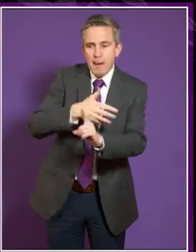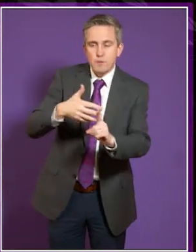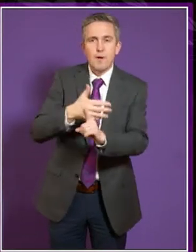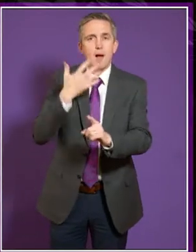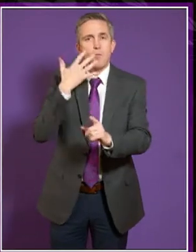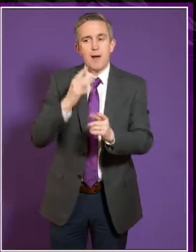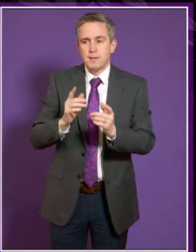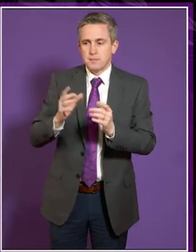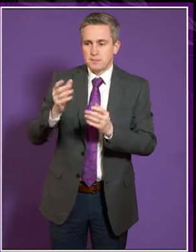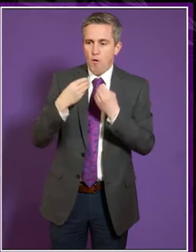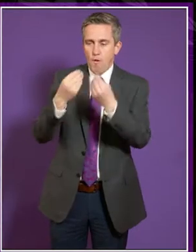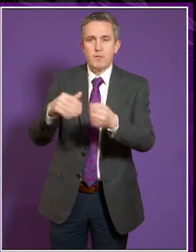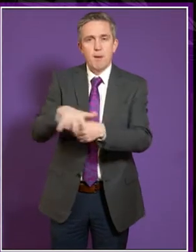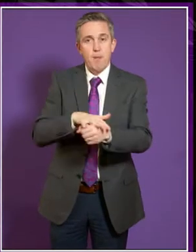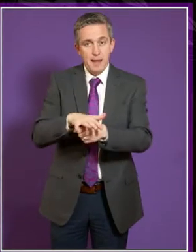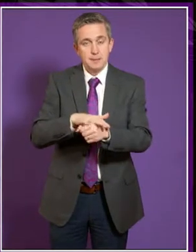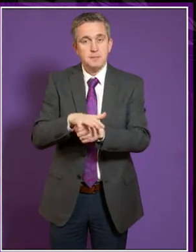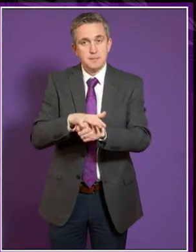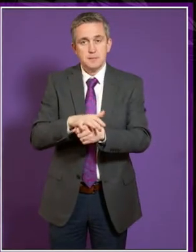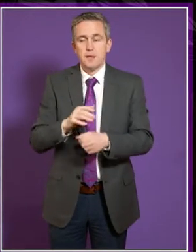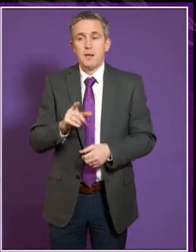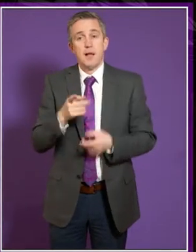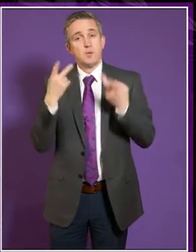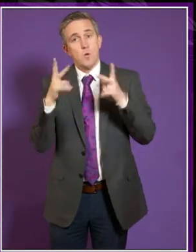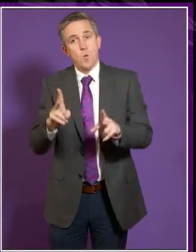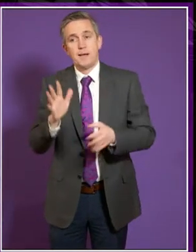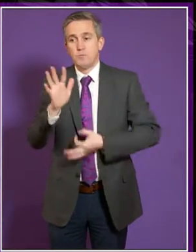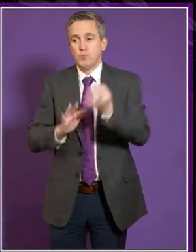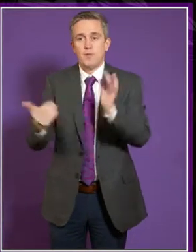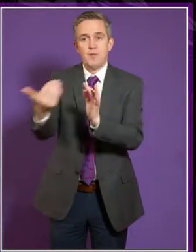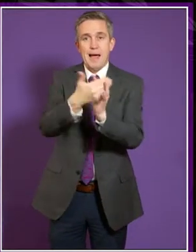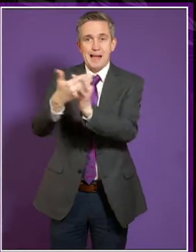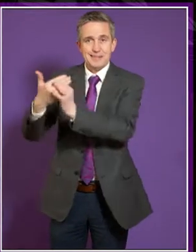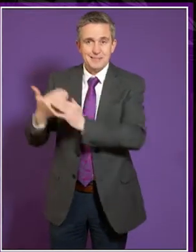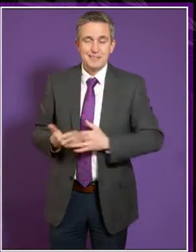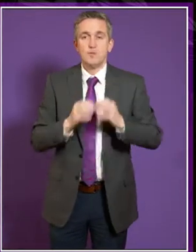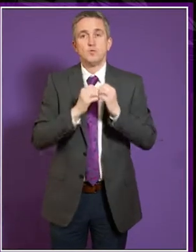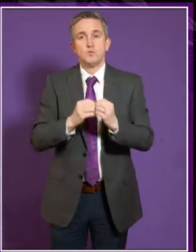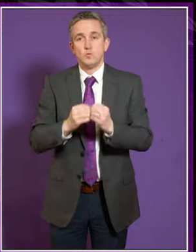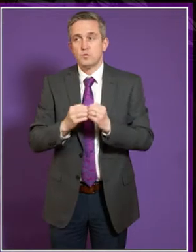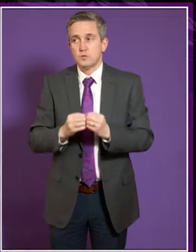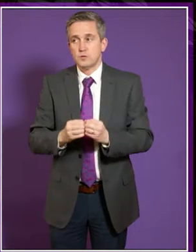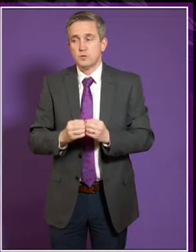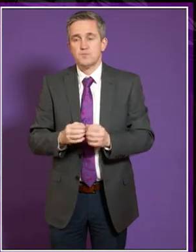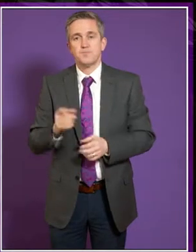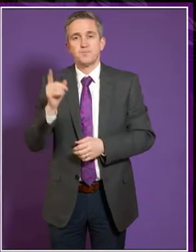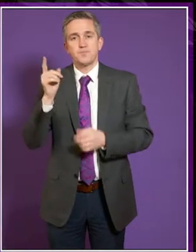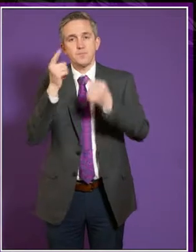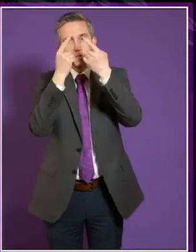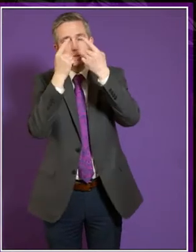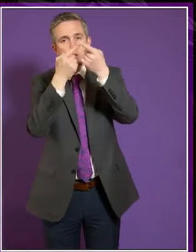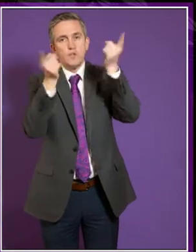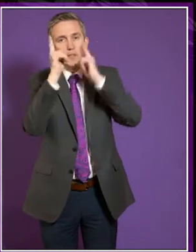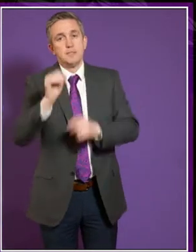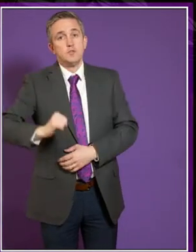selective institutions, that is a way of widening access and getting the best talent in. The universities in Scotland have also done